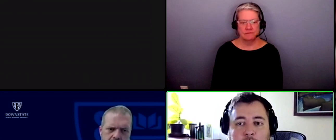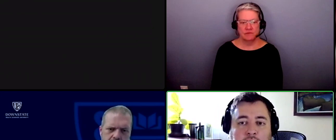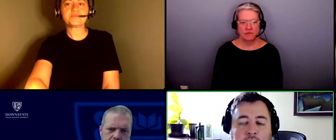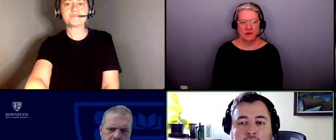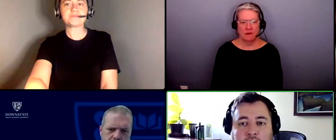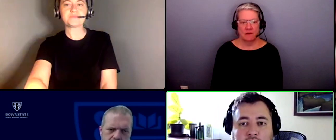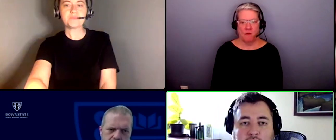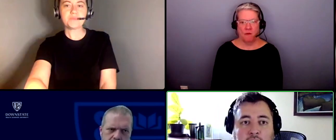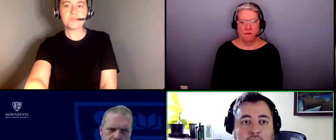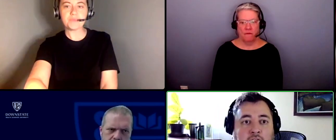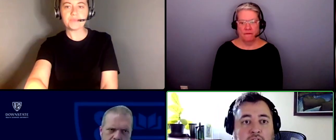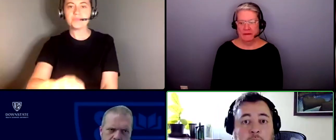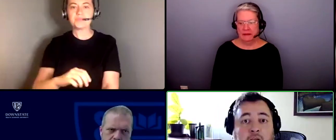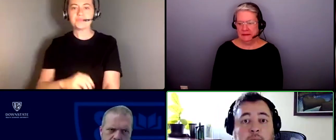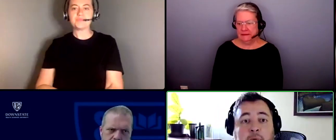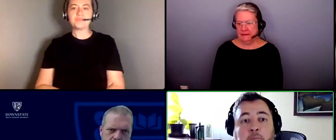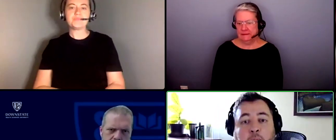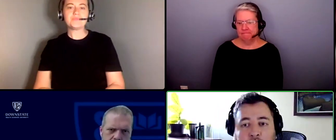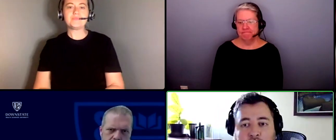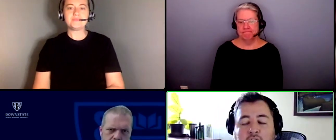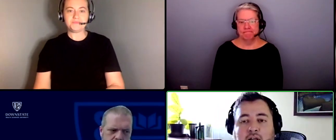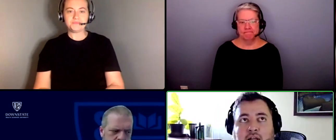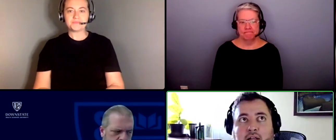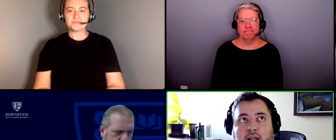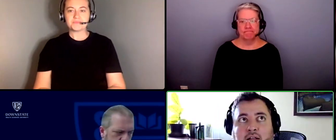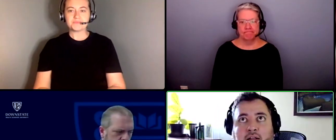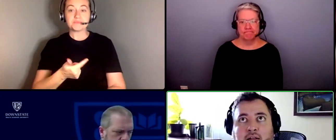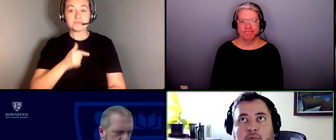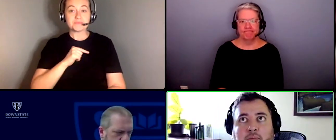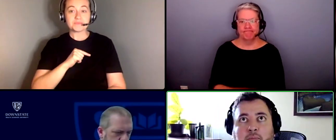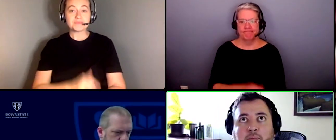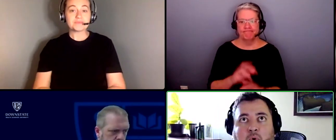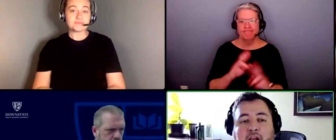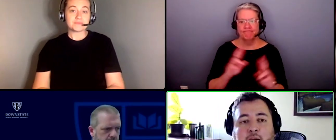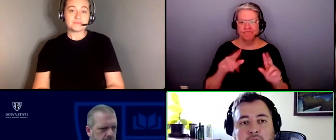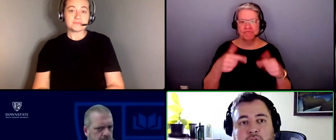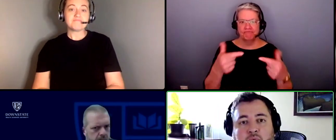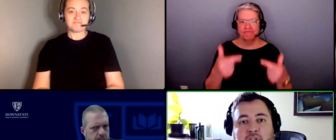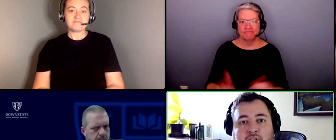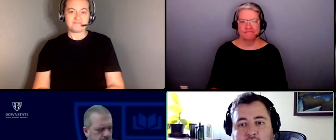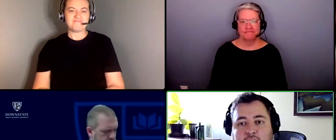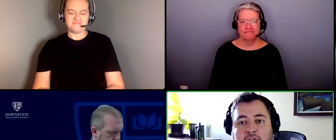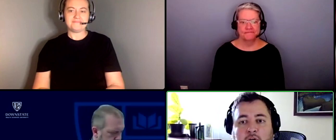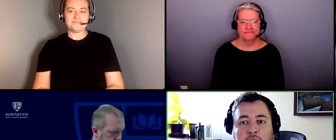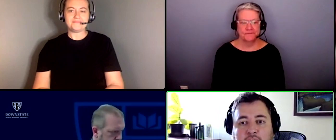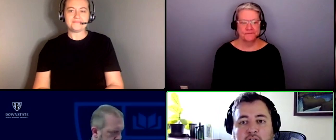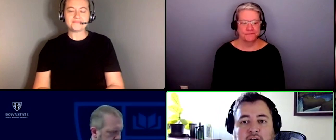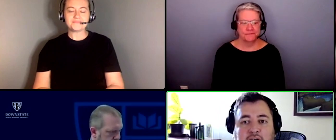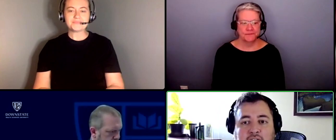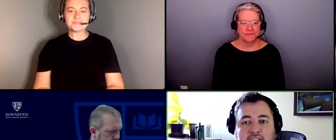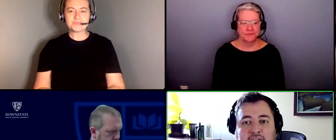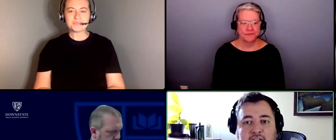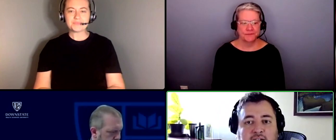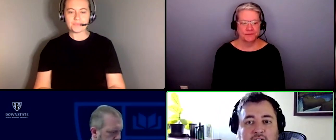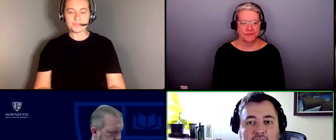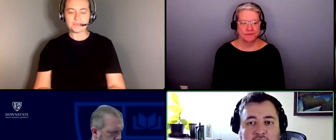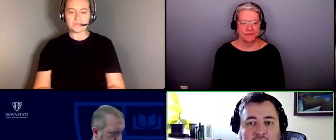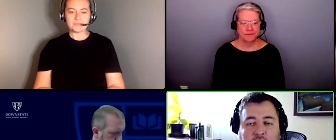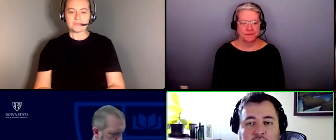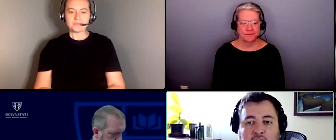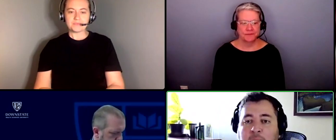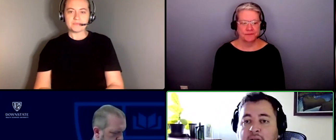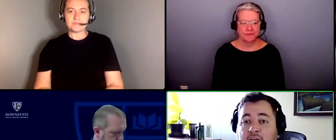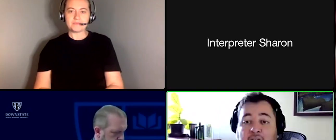improved by using sign language they may be much more able to receive communication that isn't in